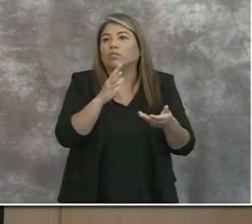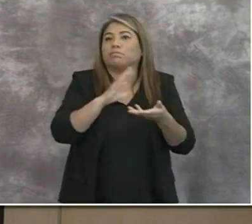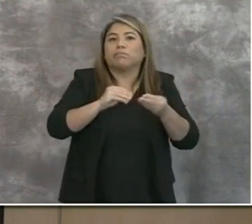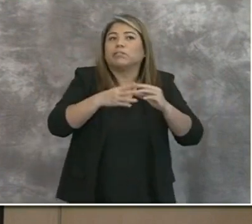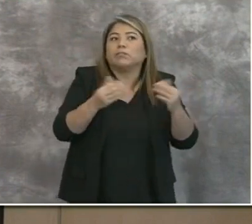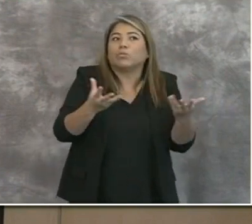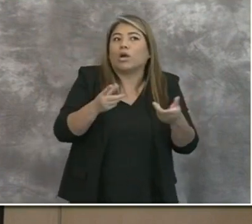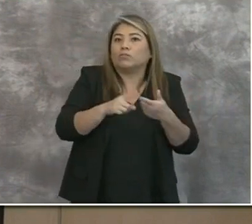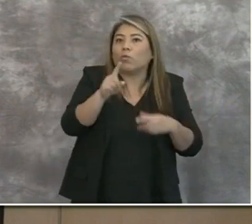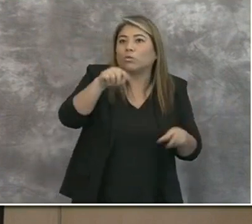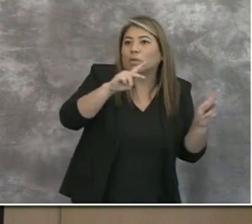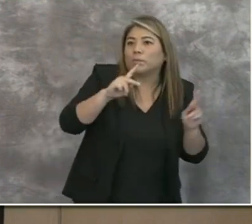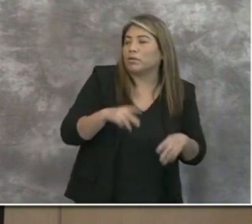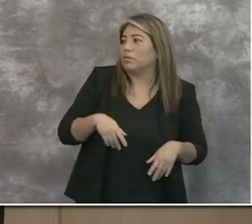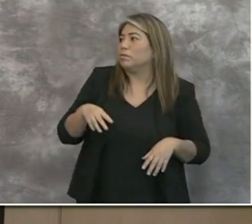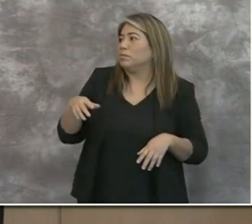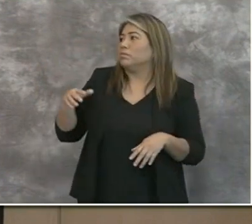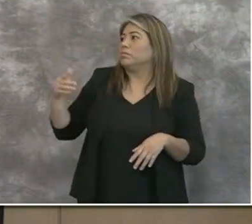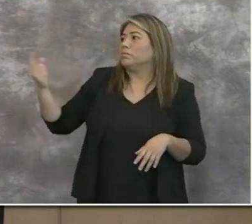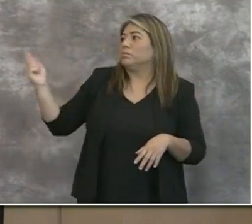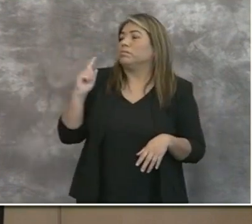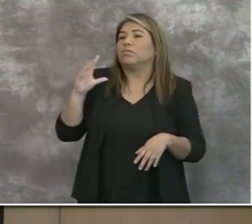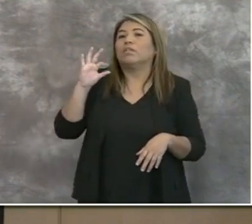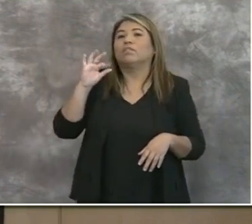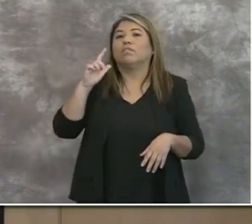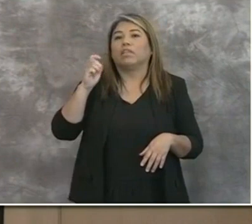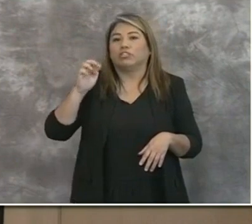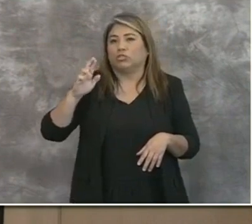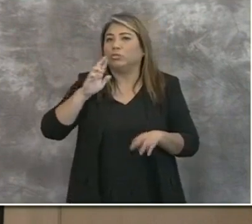I'm going let Supervisor Fletcher respond to that.